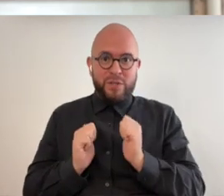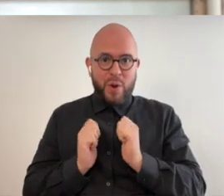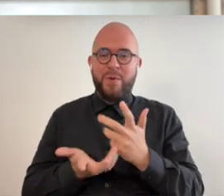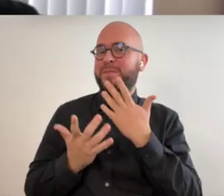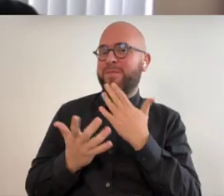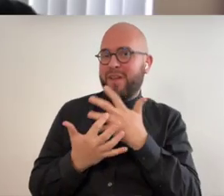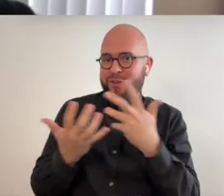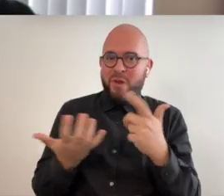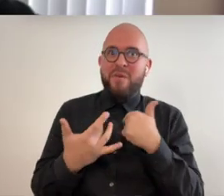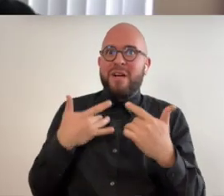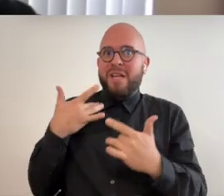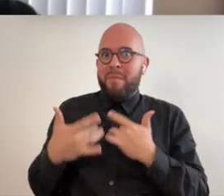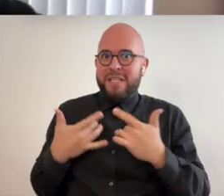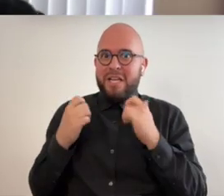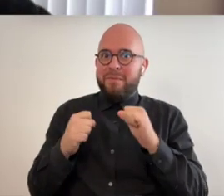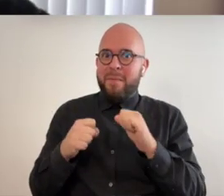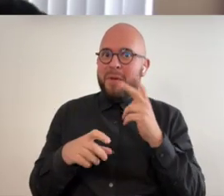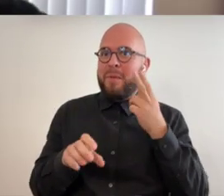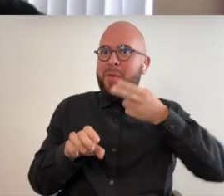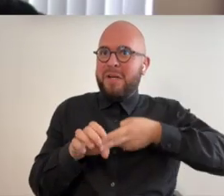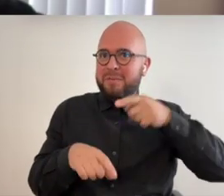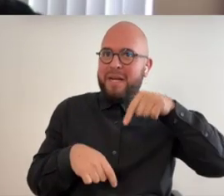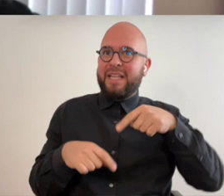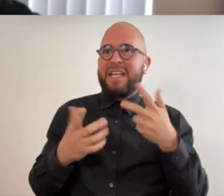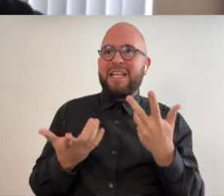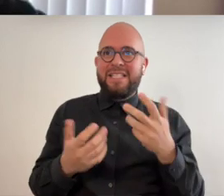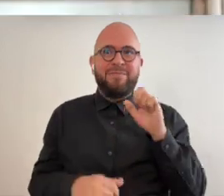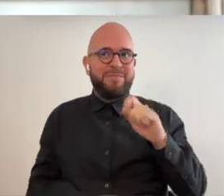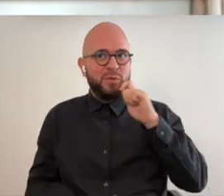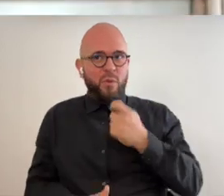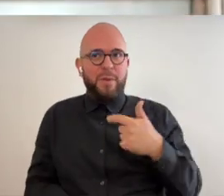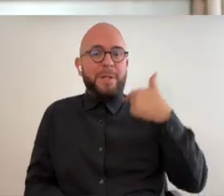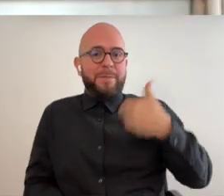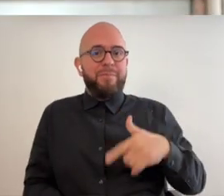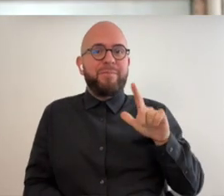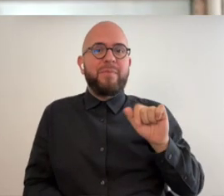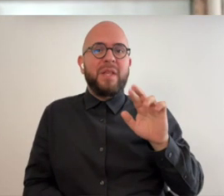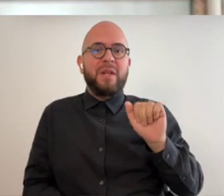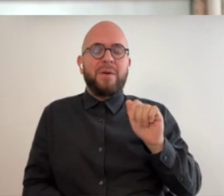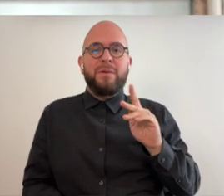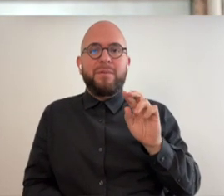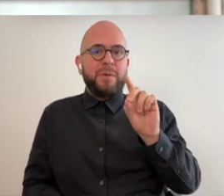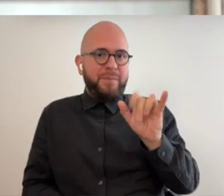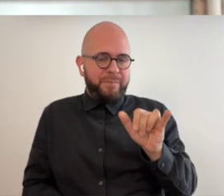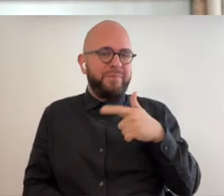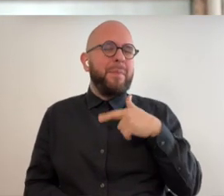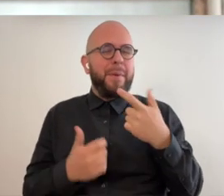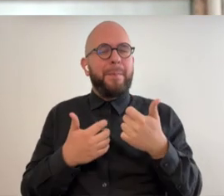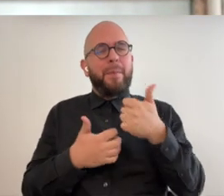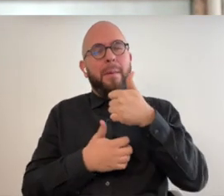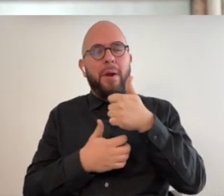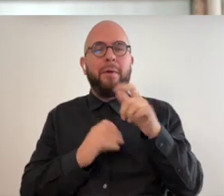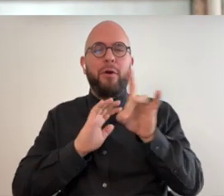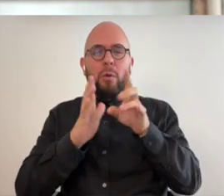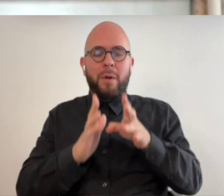thank you so much i'm really excited to be able to participate in this that's really cool um i am laura brody and i am the